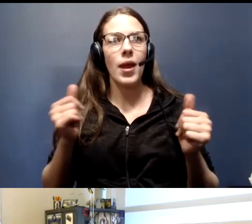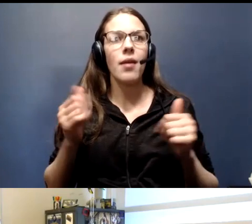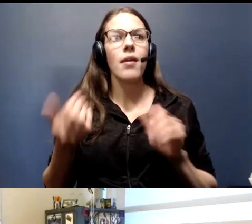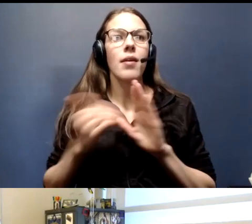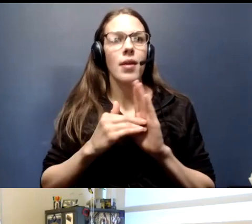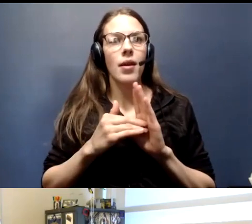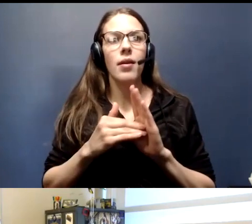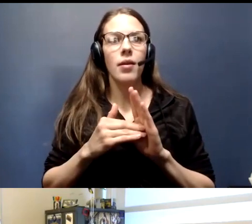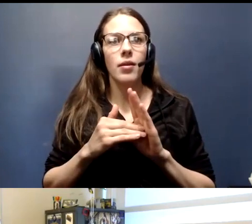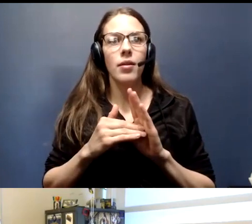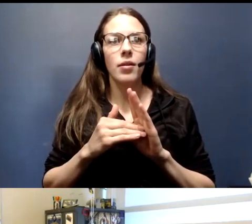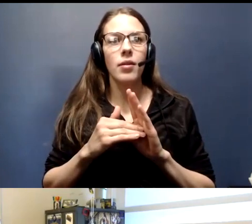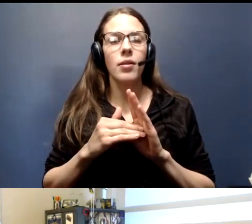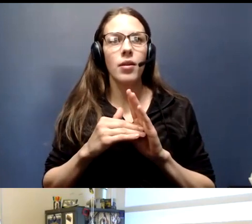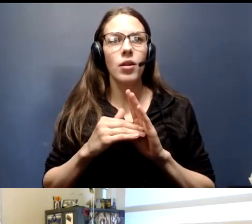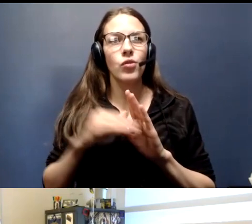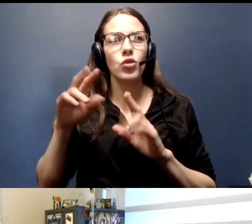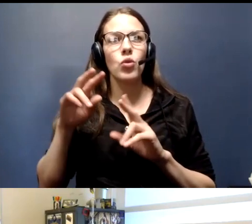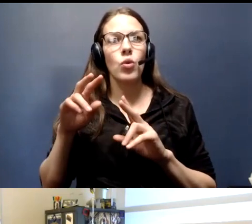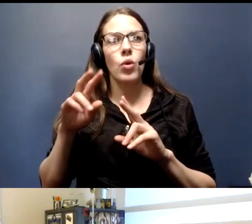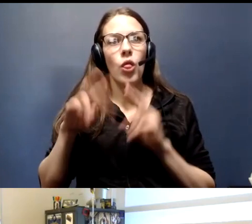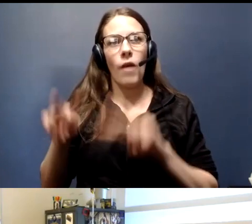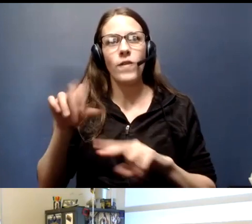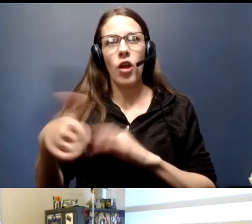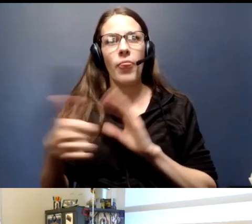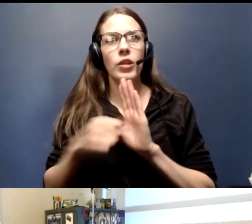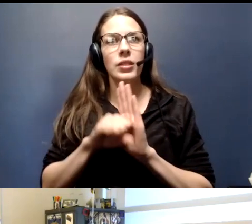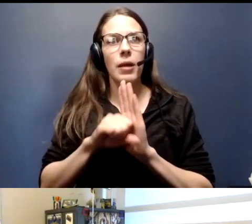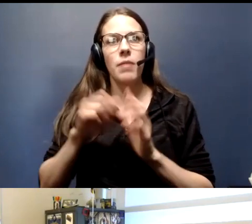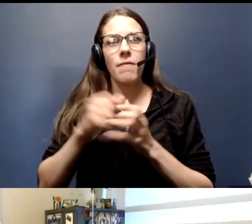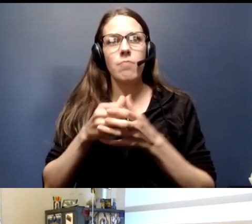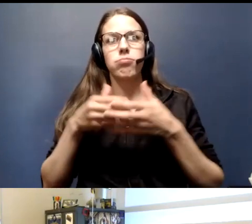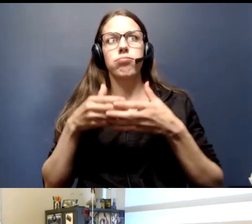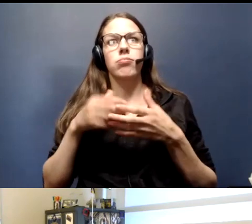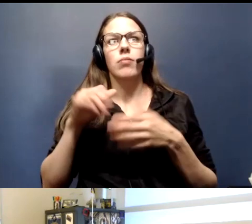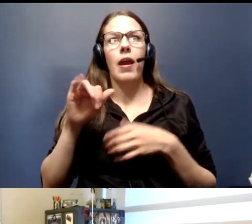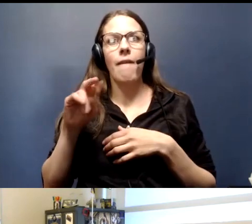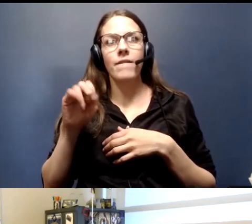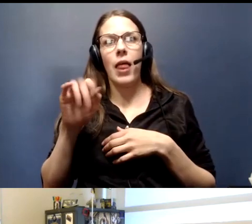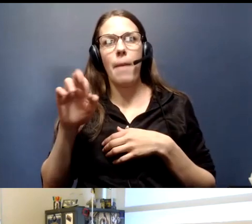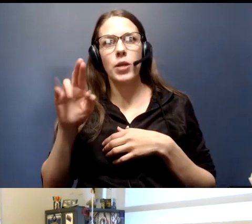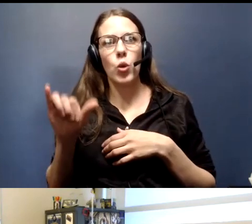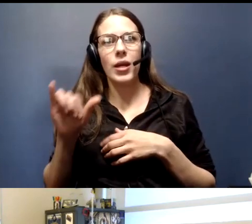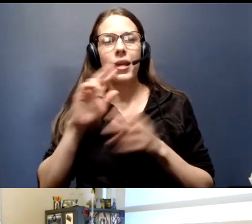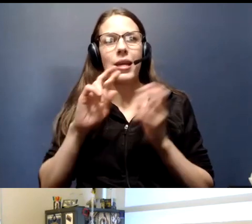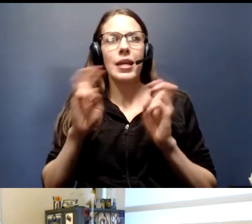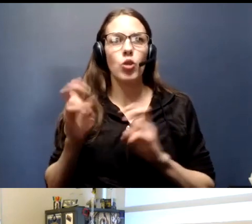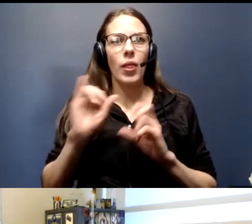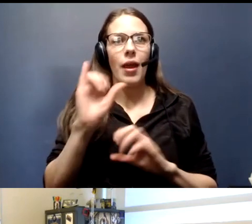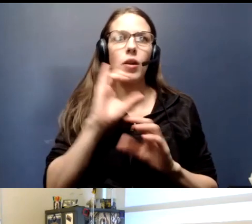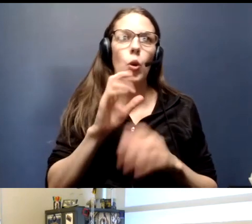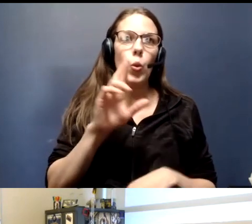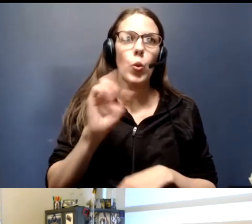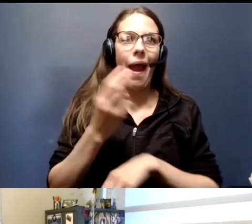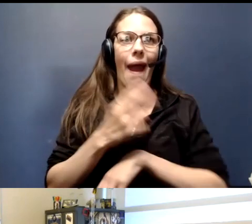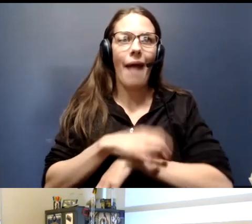to even look for those other symptoms of the inflammatory issue such as a rash and the